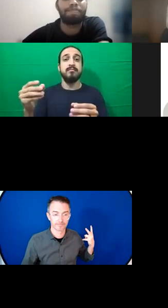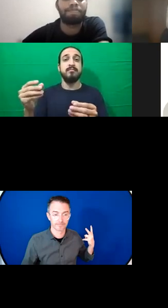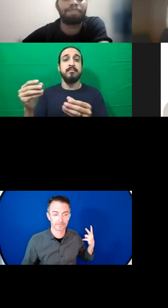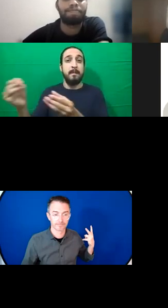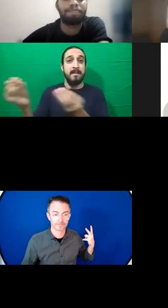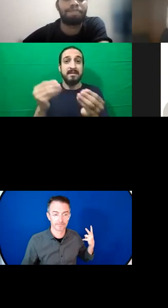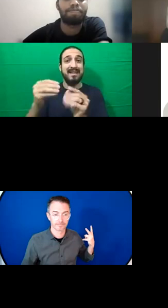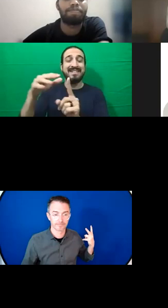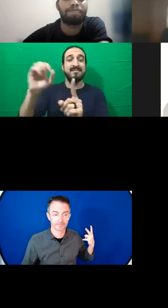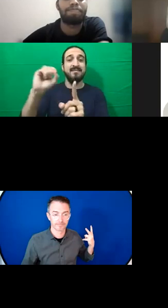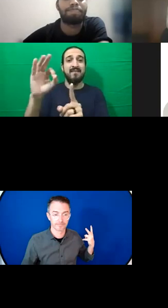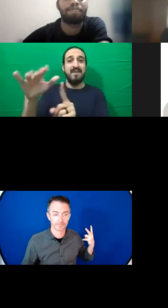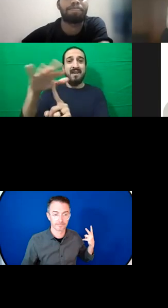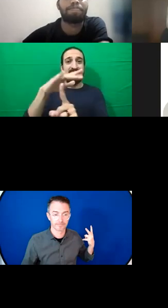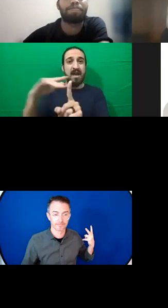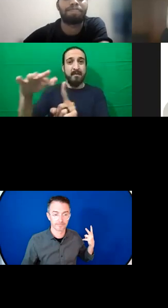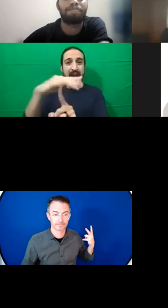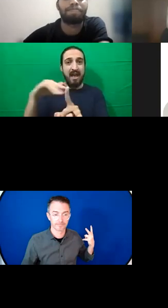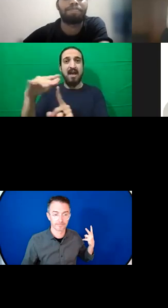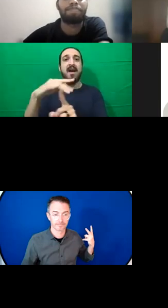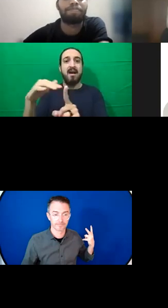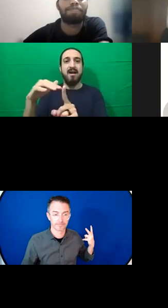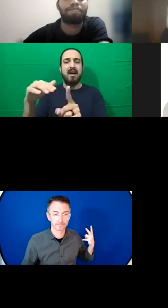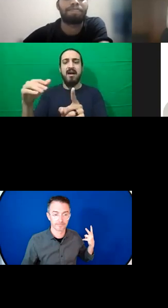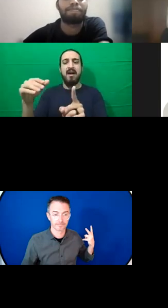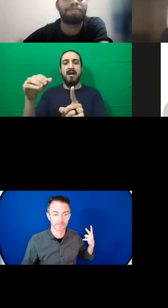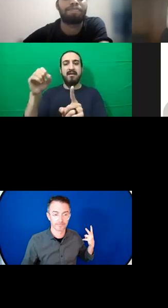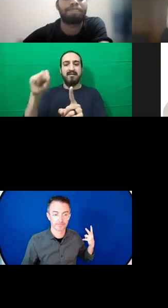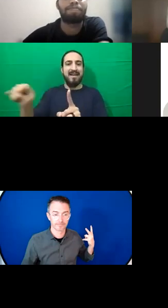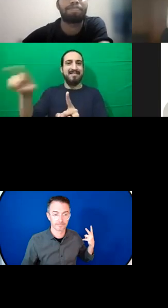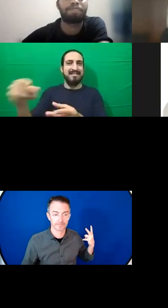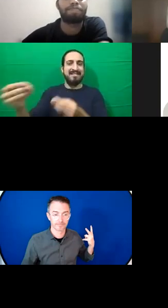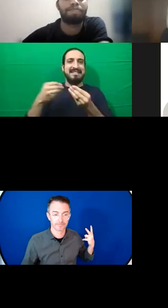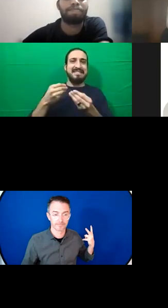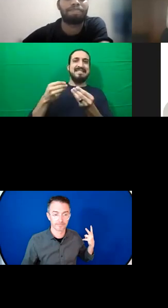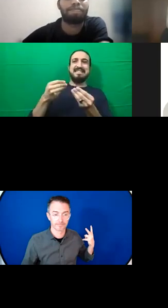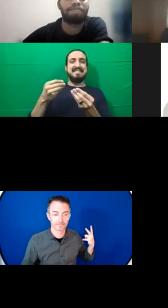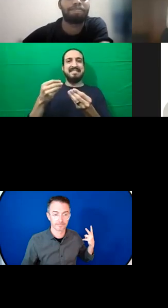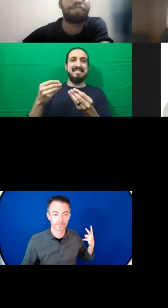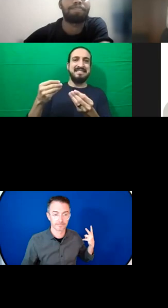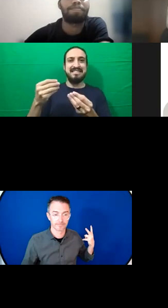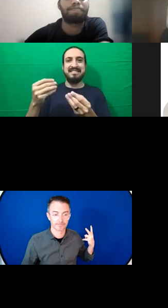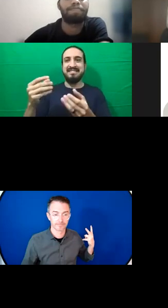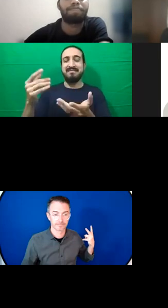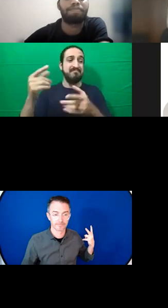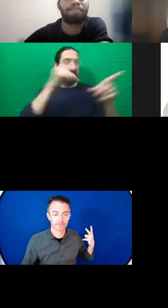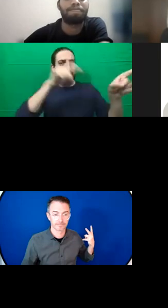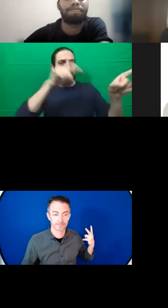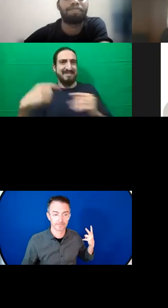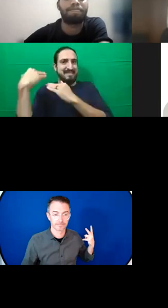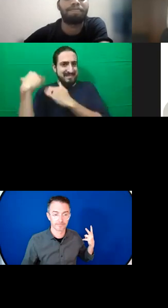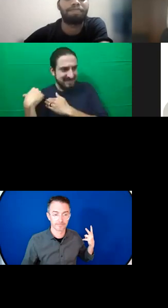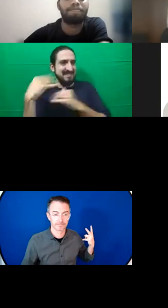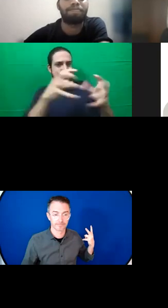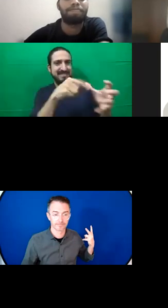ministries are not responsible for sexual and reproductive health. In truth, it'll take all these actors working together on preparedness